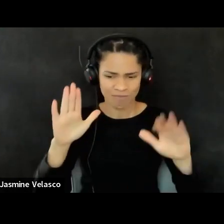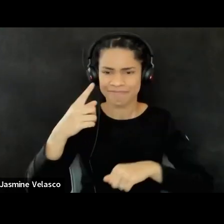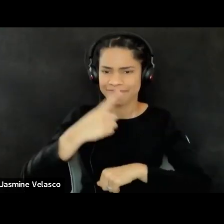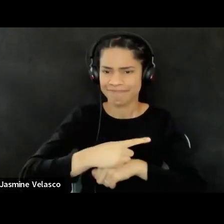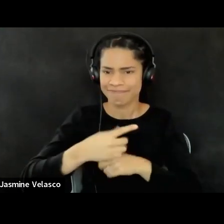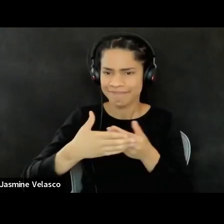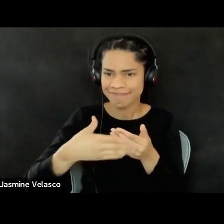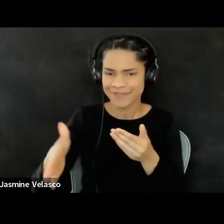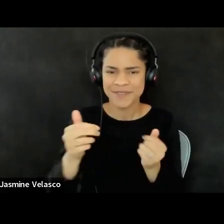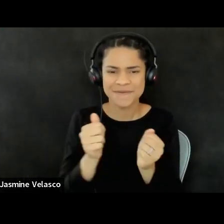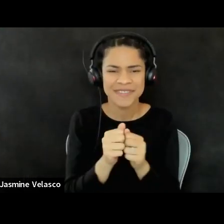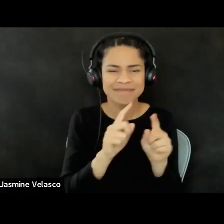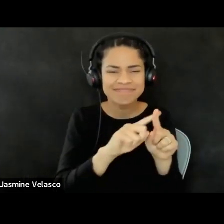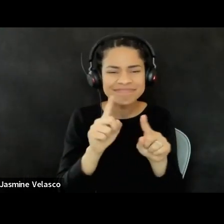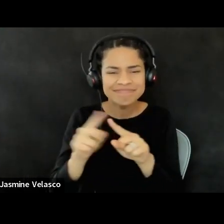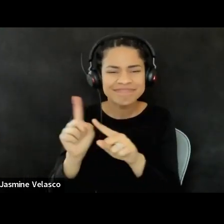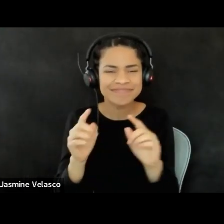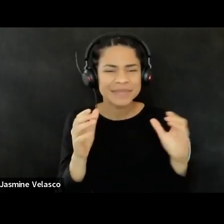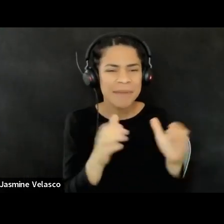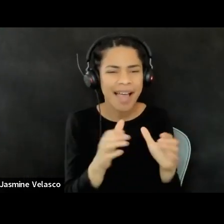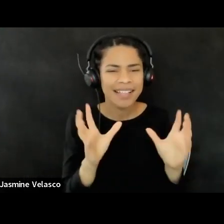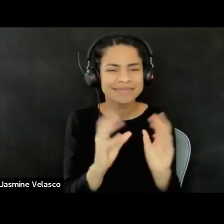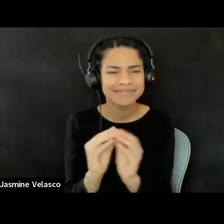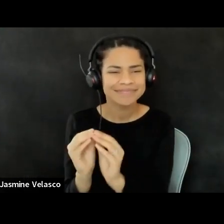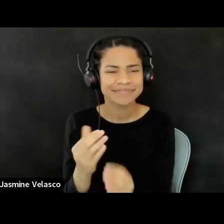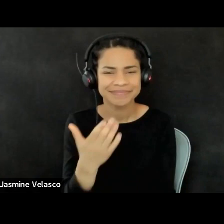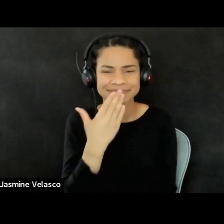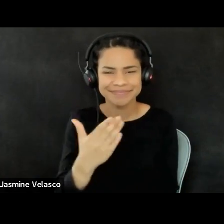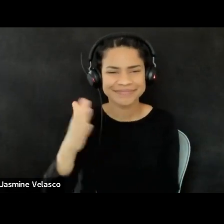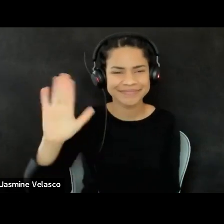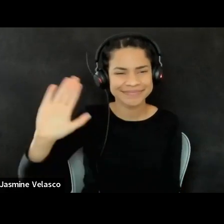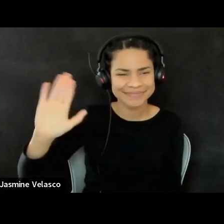with the breakout sessions to come. Thanks y'all.